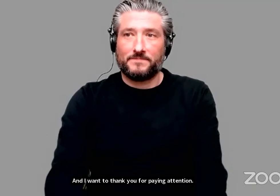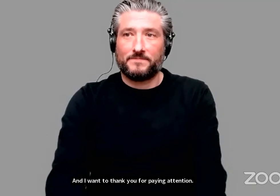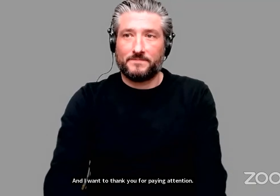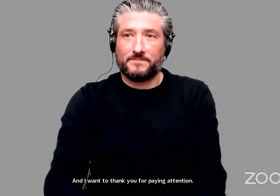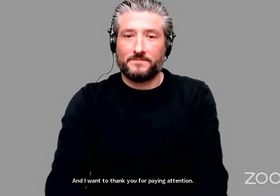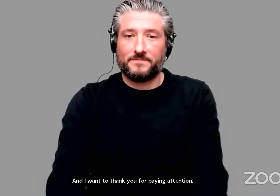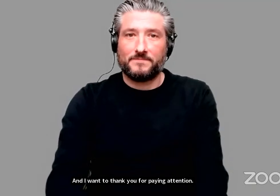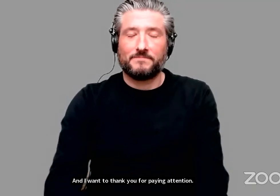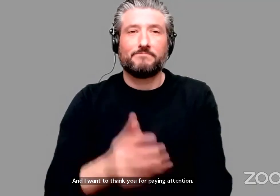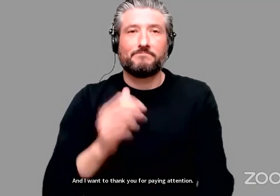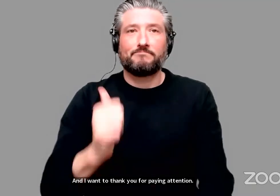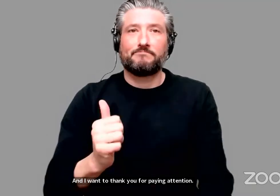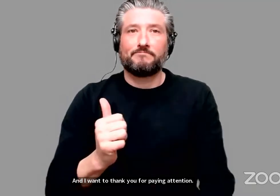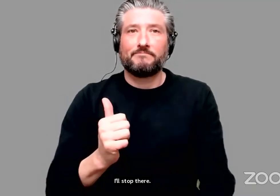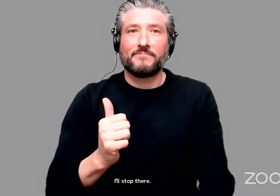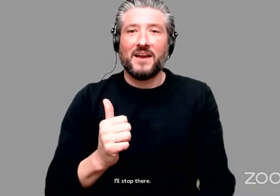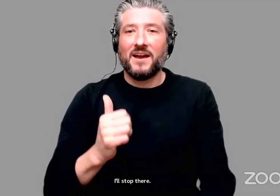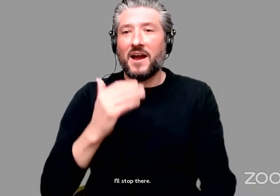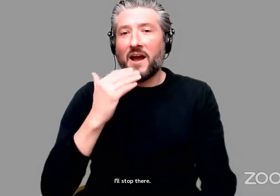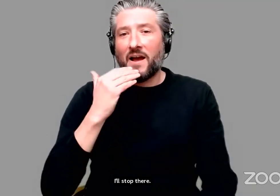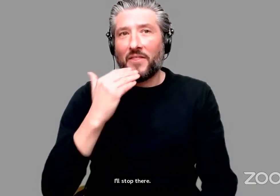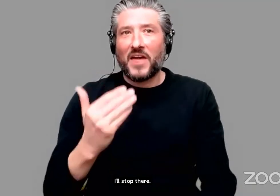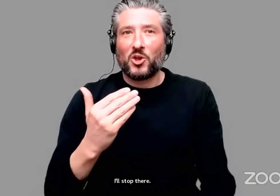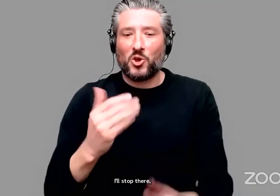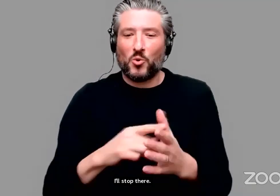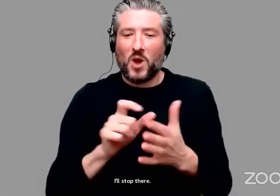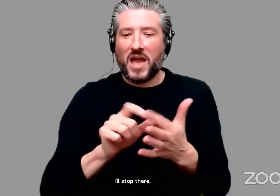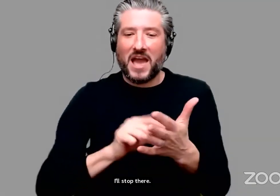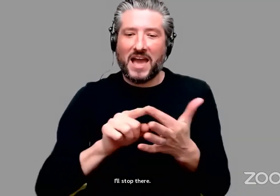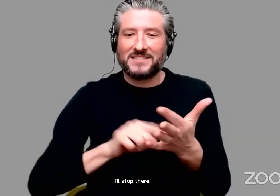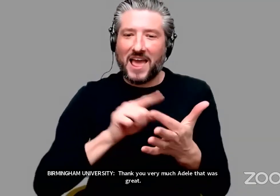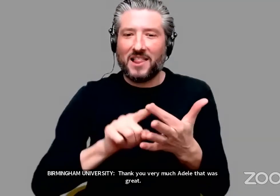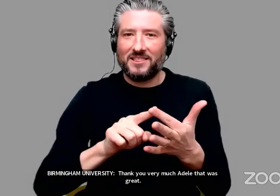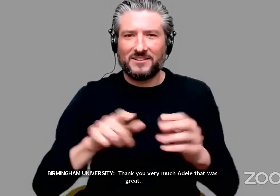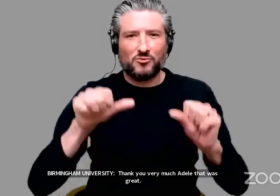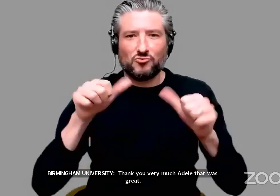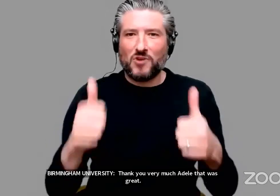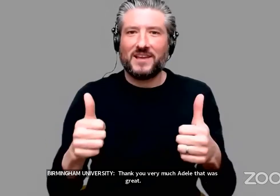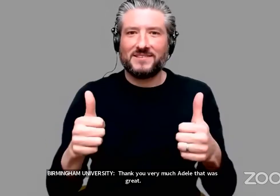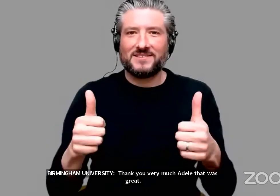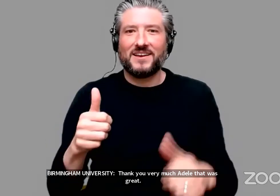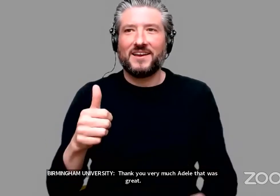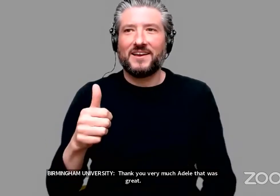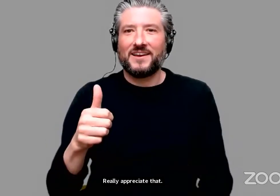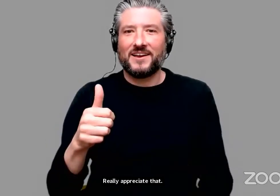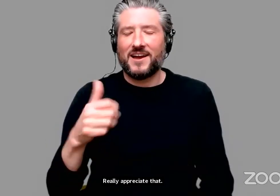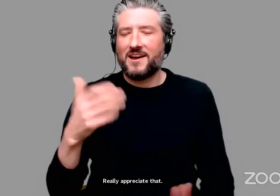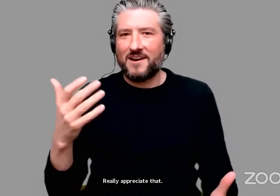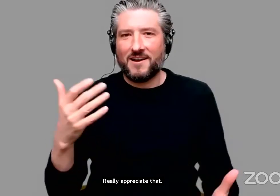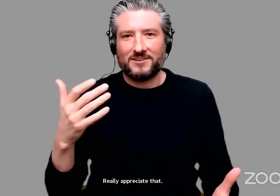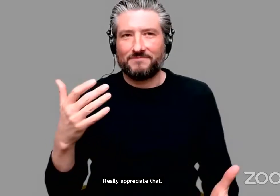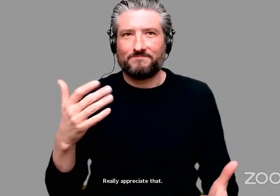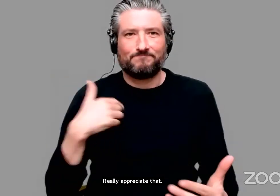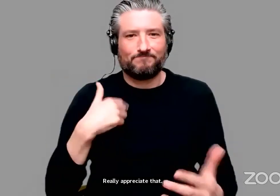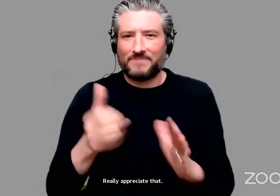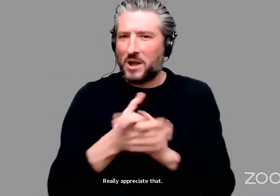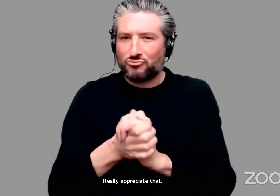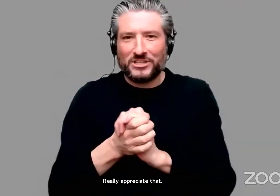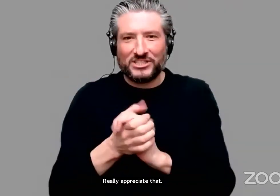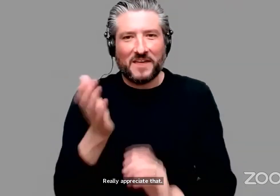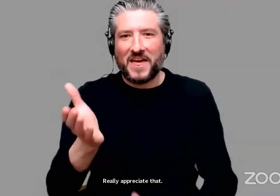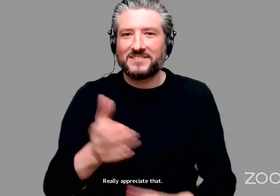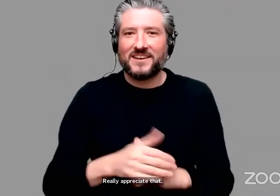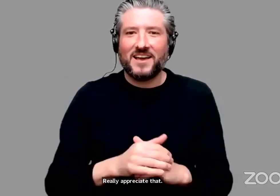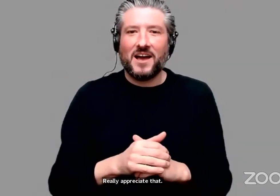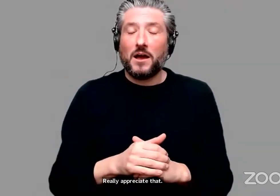Thank you. Thank you very much. I know that was great. Really appreciate that. Thank you. I, I, I, I'm not sure if you